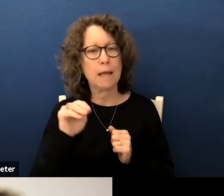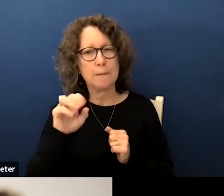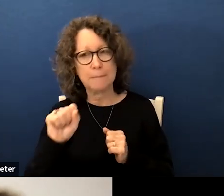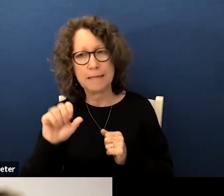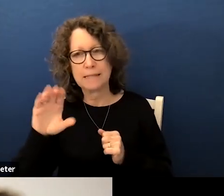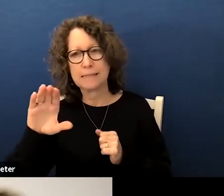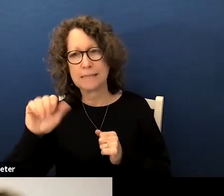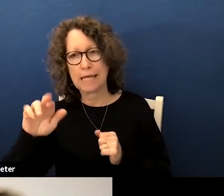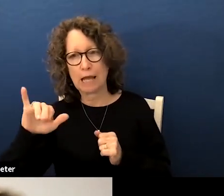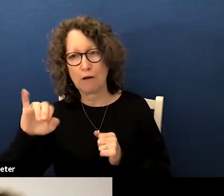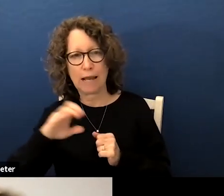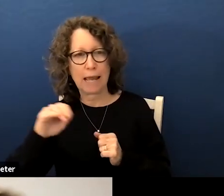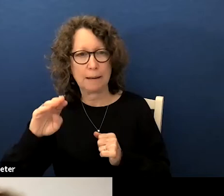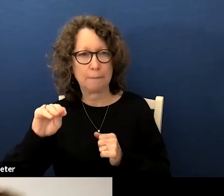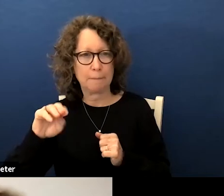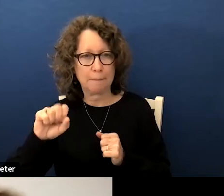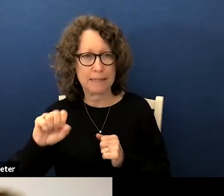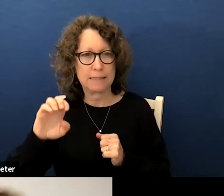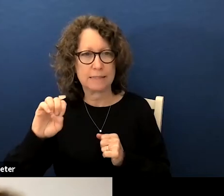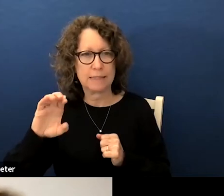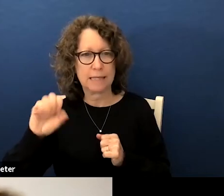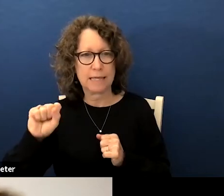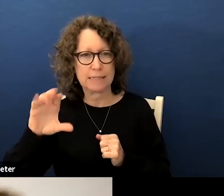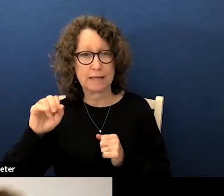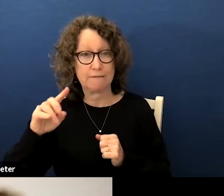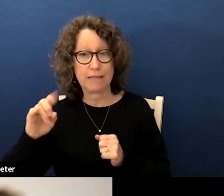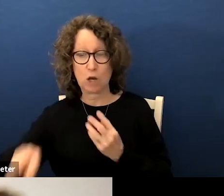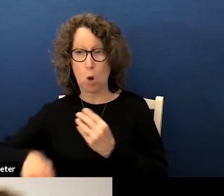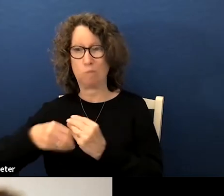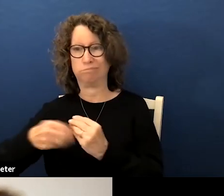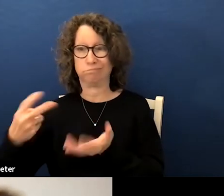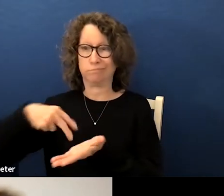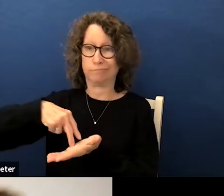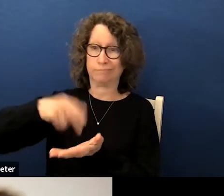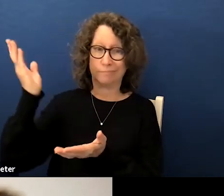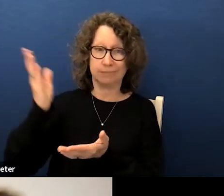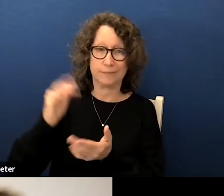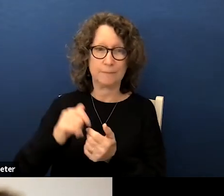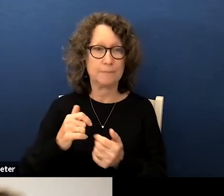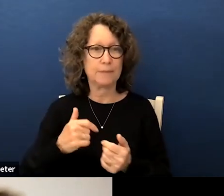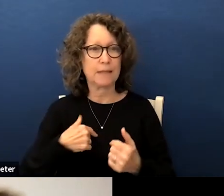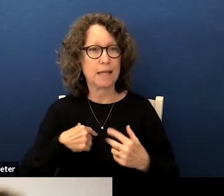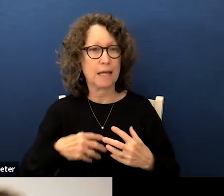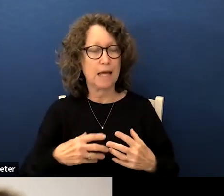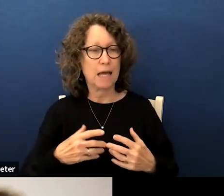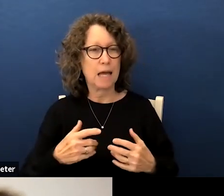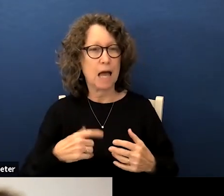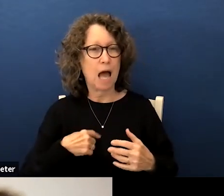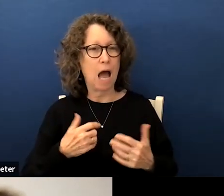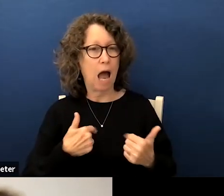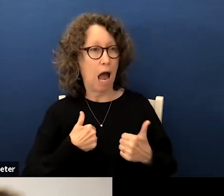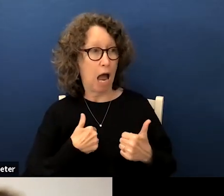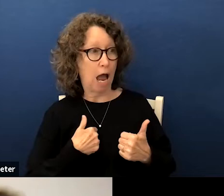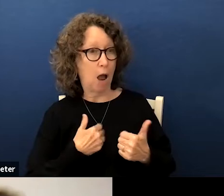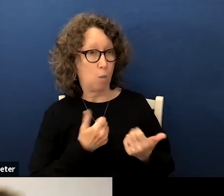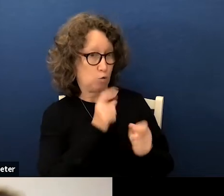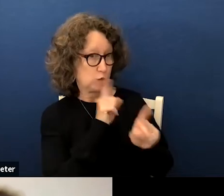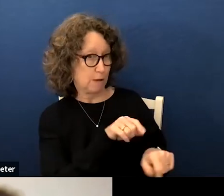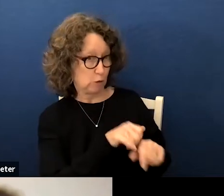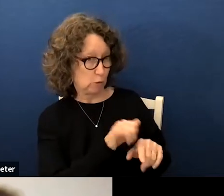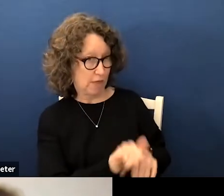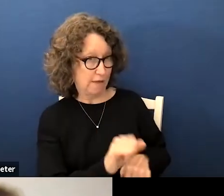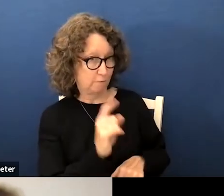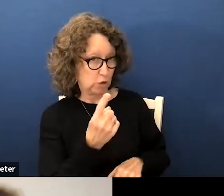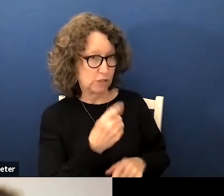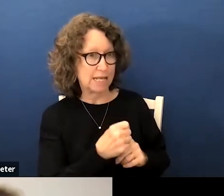escobedo please thank you i'll take um i'll take the first path pass it responding to that and